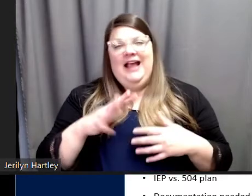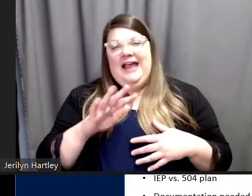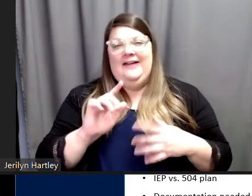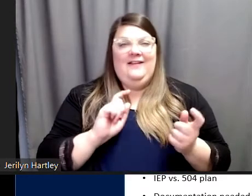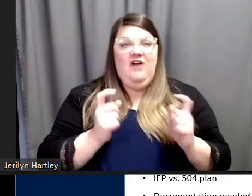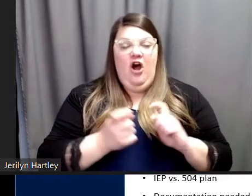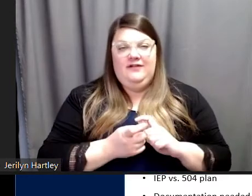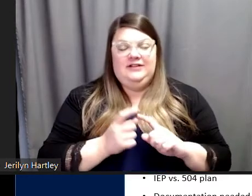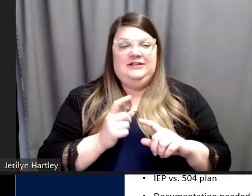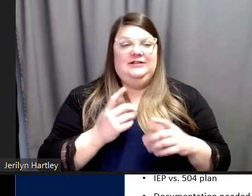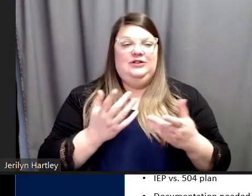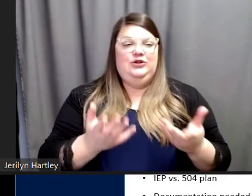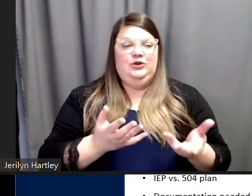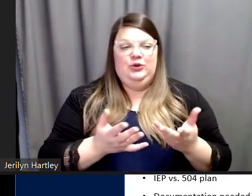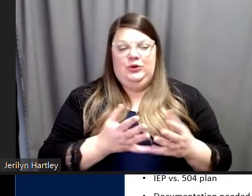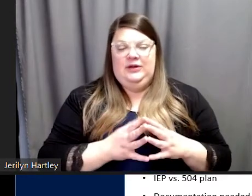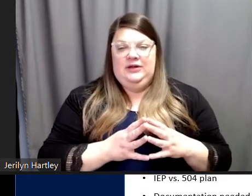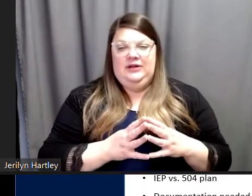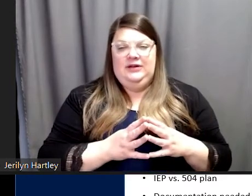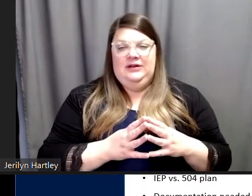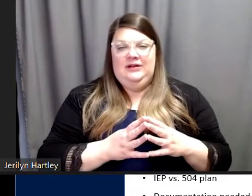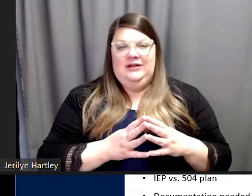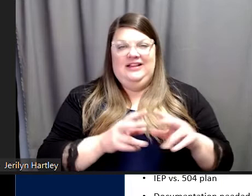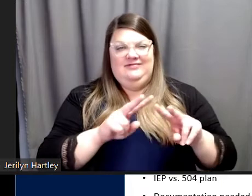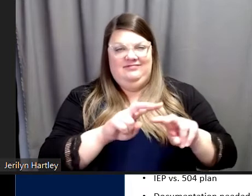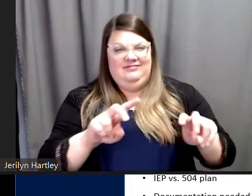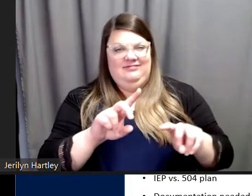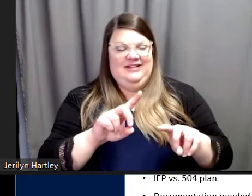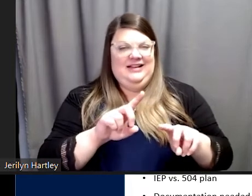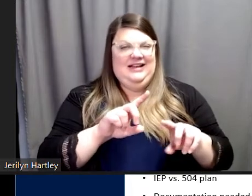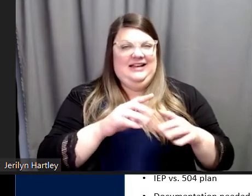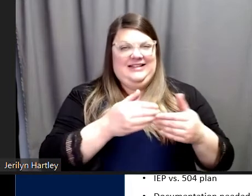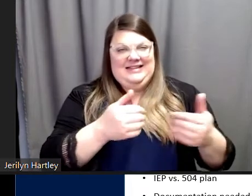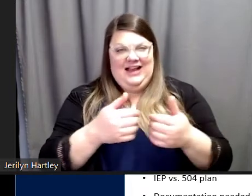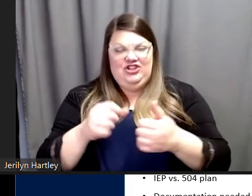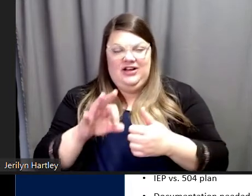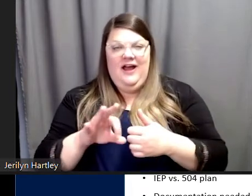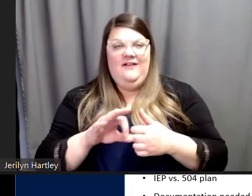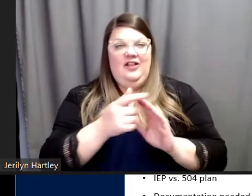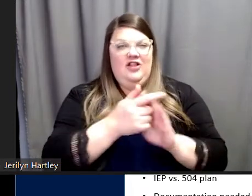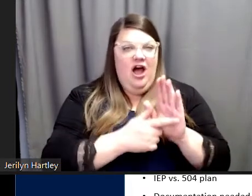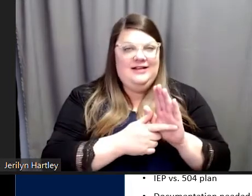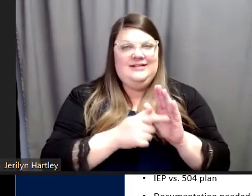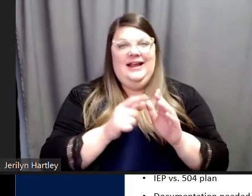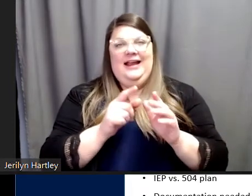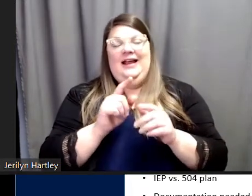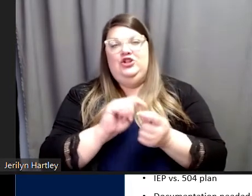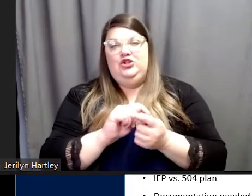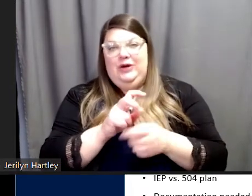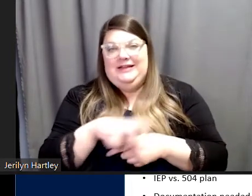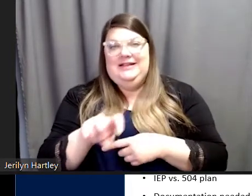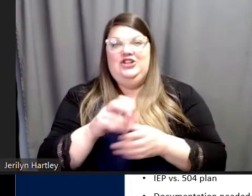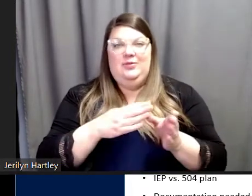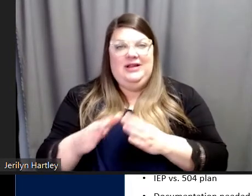this dissection of laws and transition plans and individual college accommodation processes.